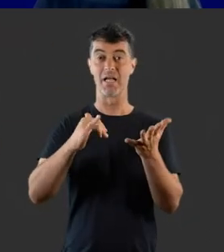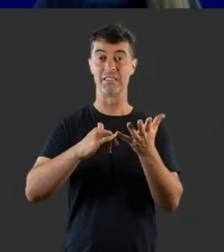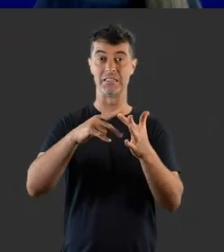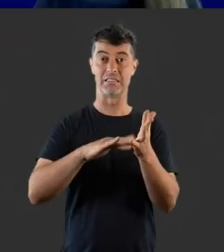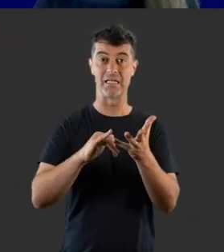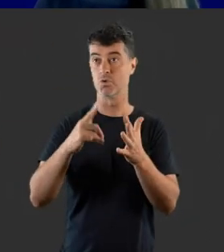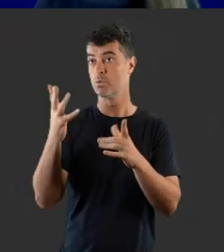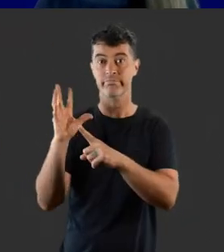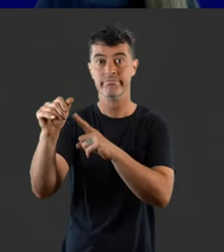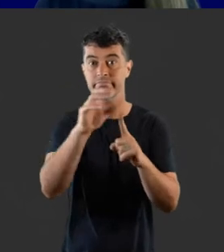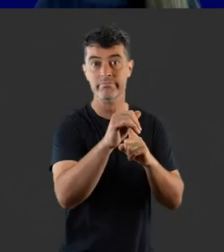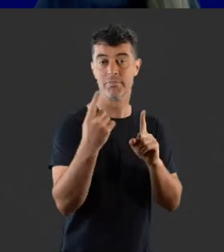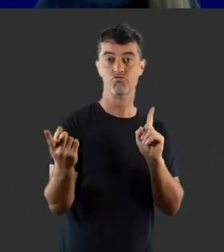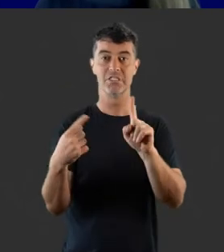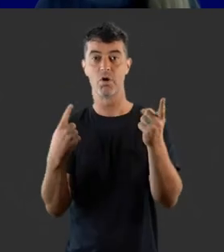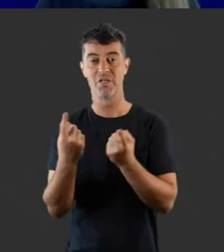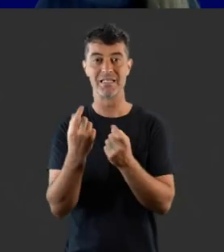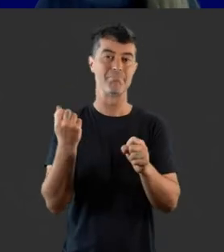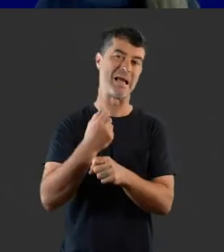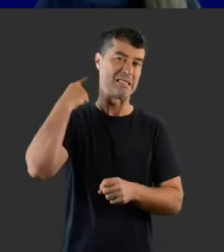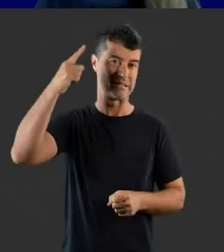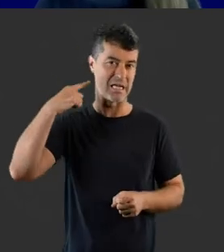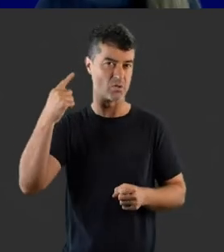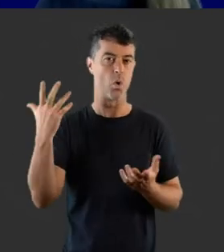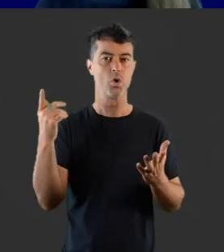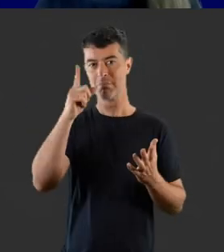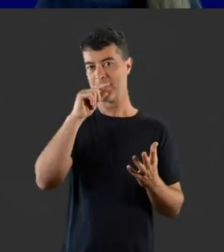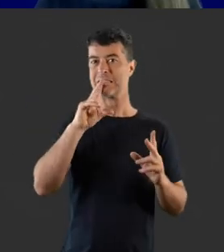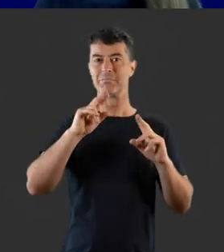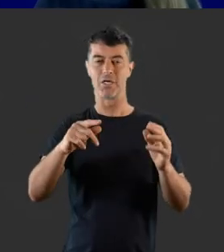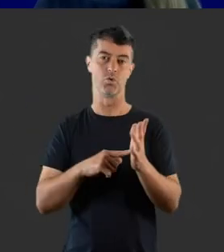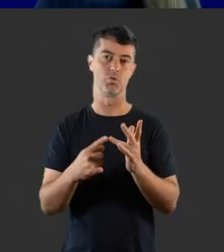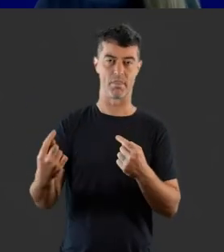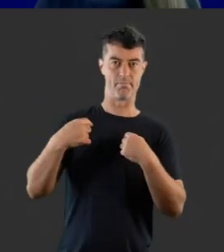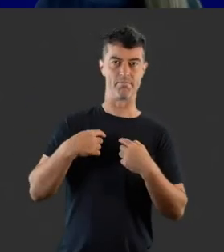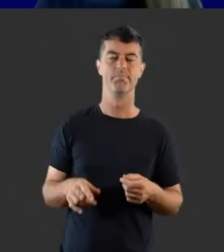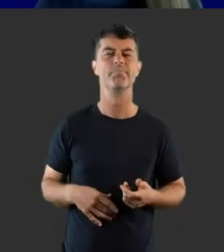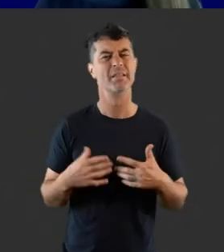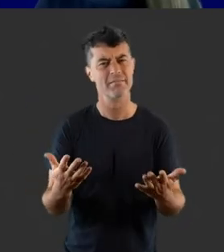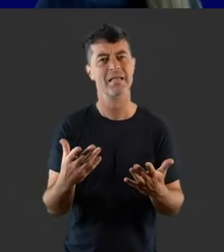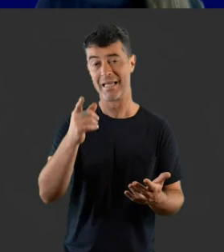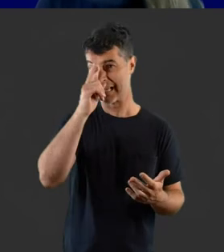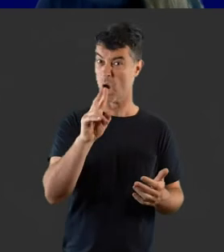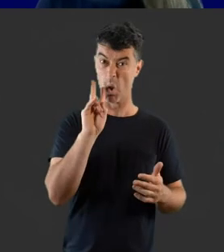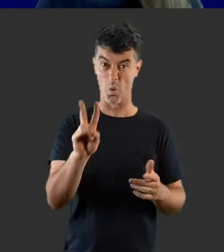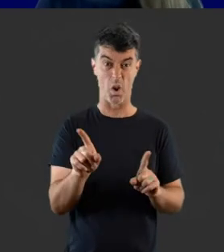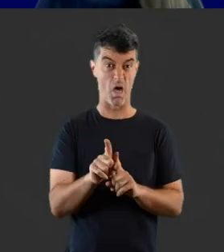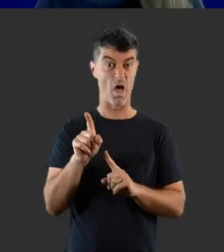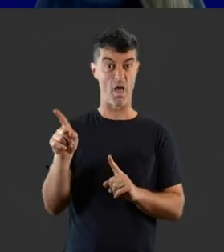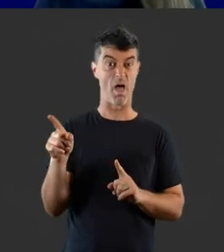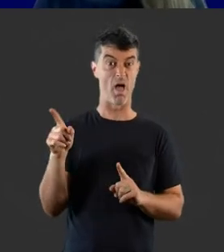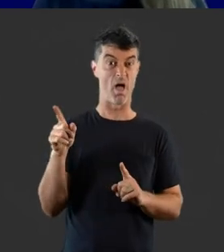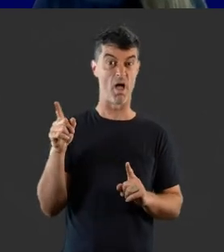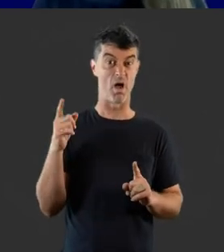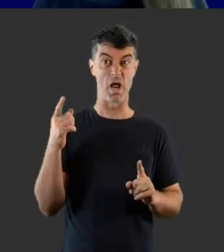use other senses to notice and respond to things that make sound or to people speaking to them, which can seem